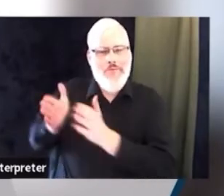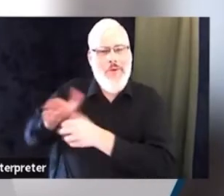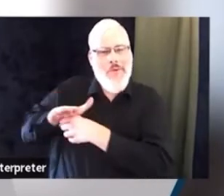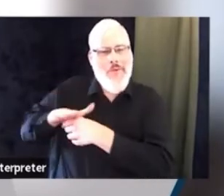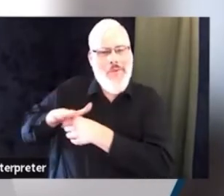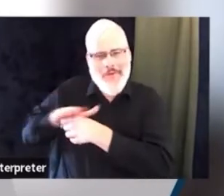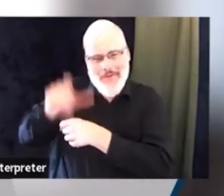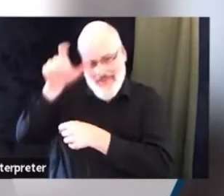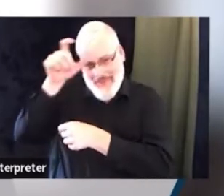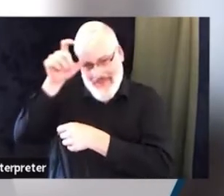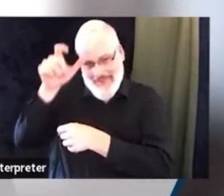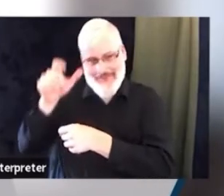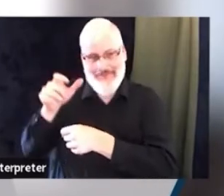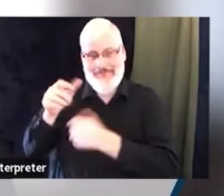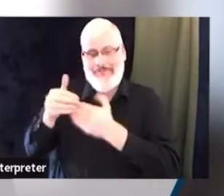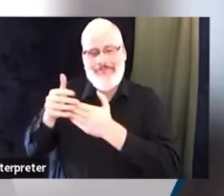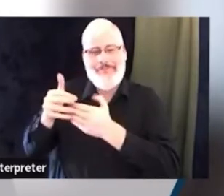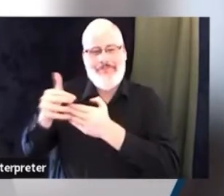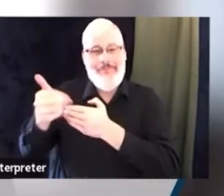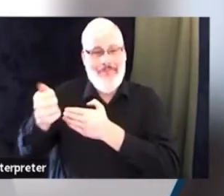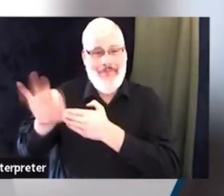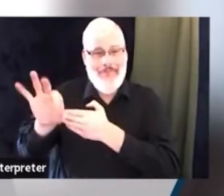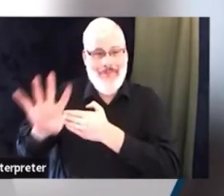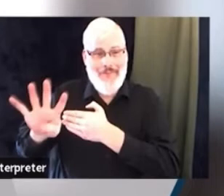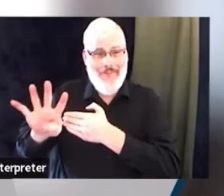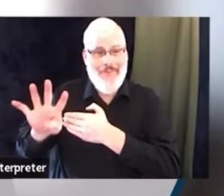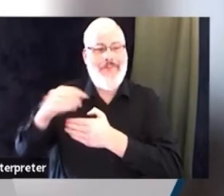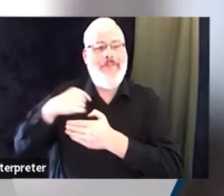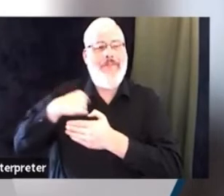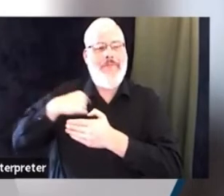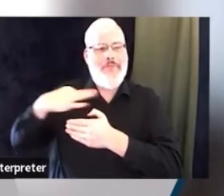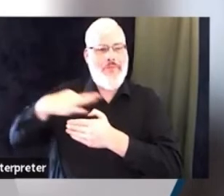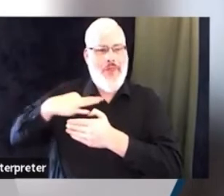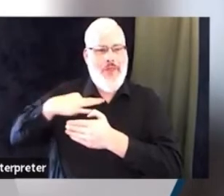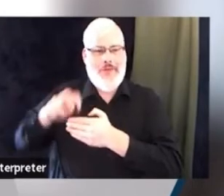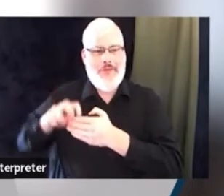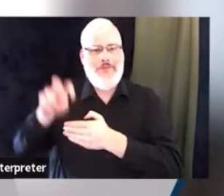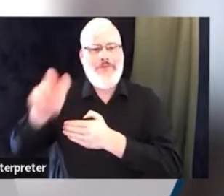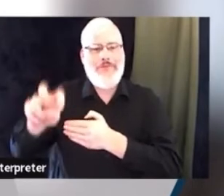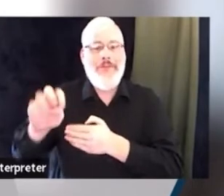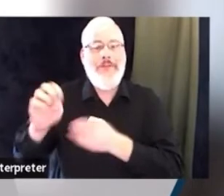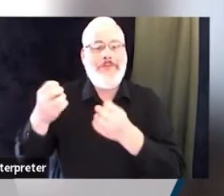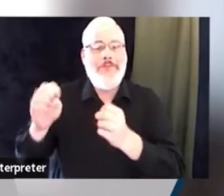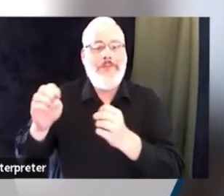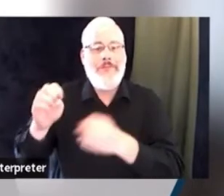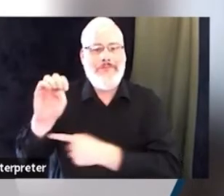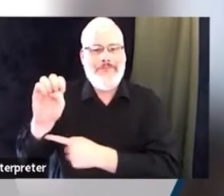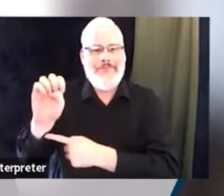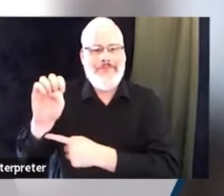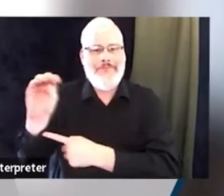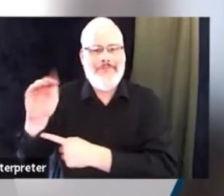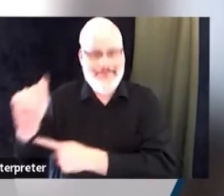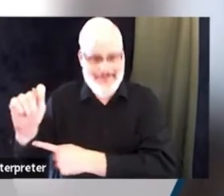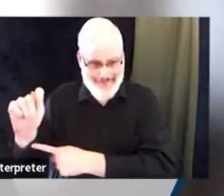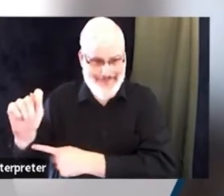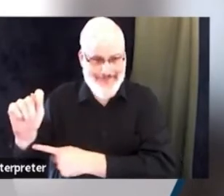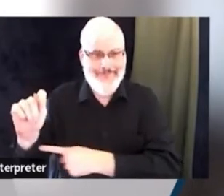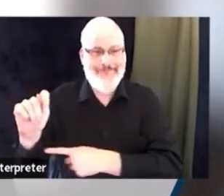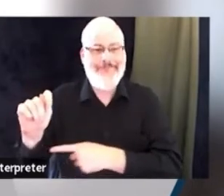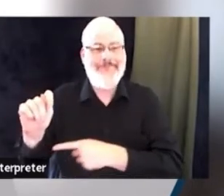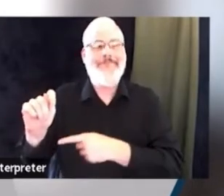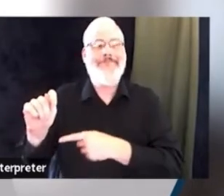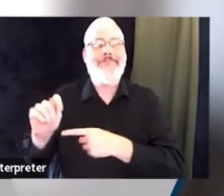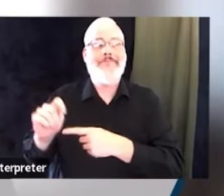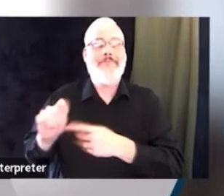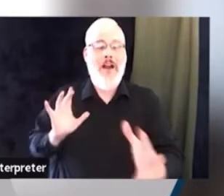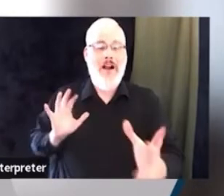an EMT as well. And so I'm now entering into my 30th year in this profession. Throughout that time I